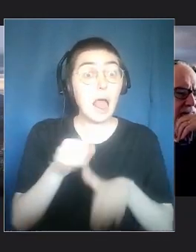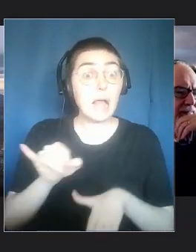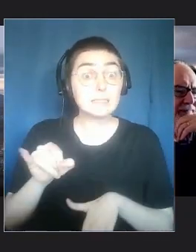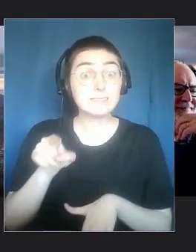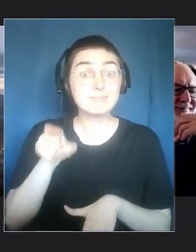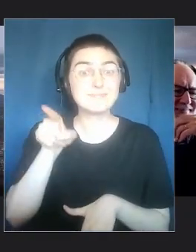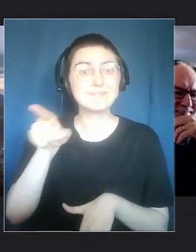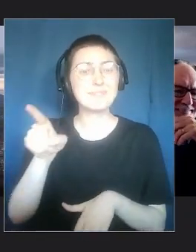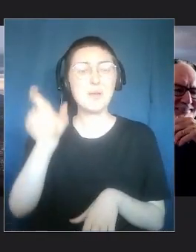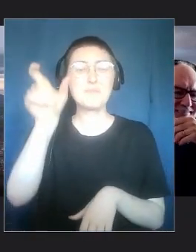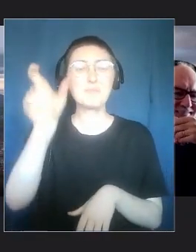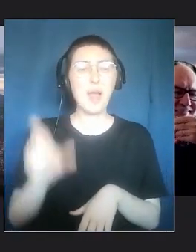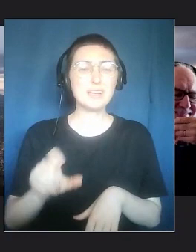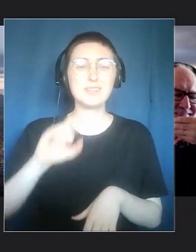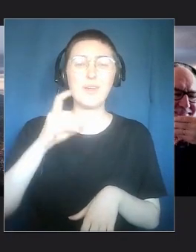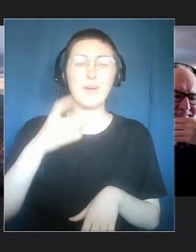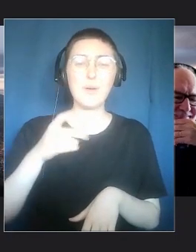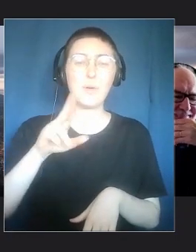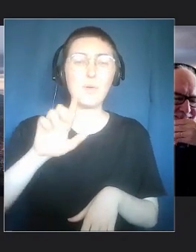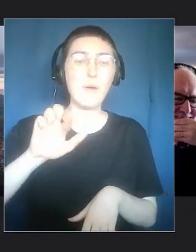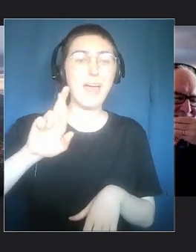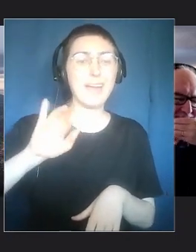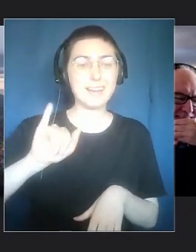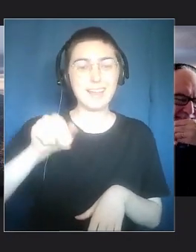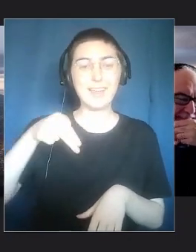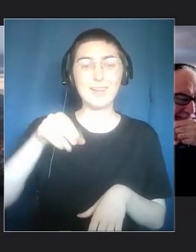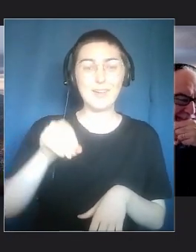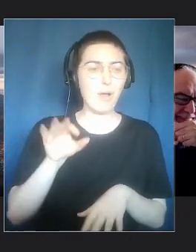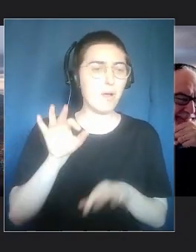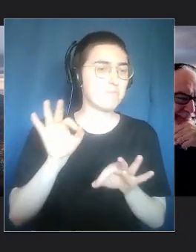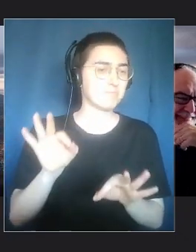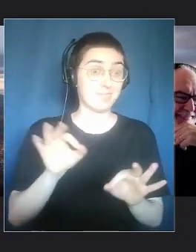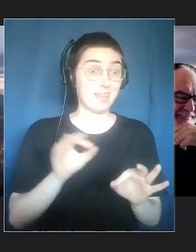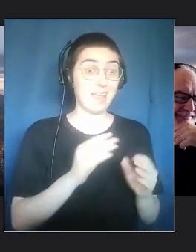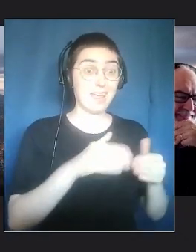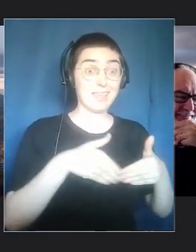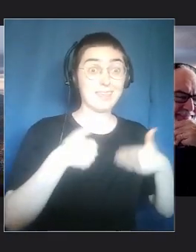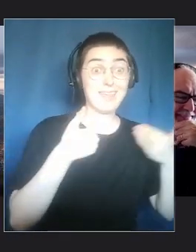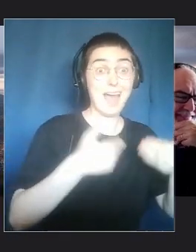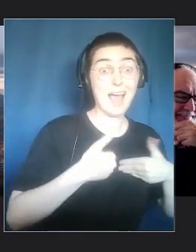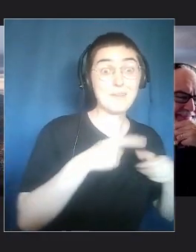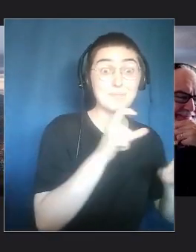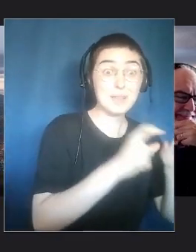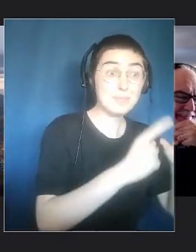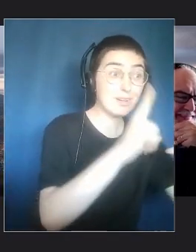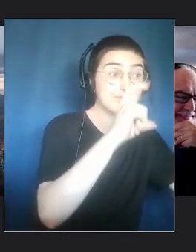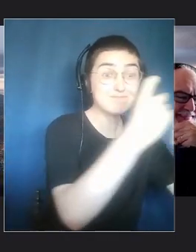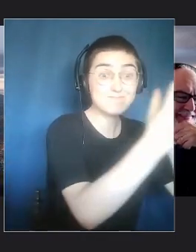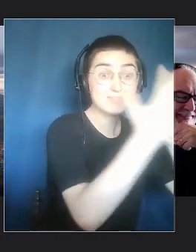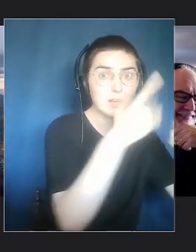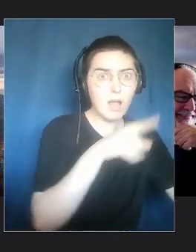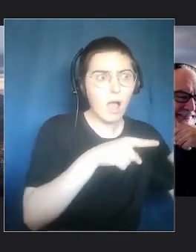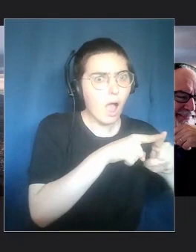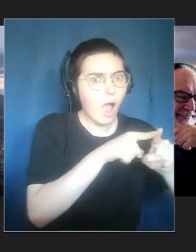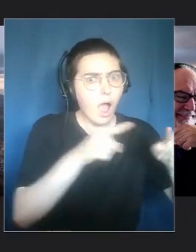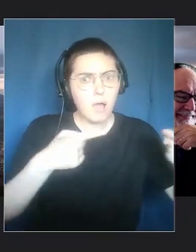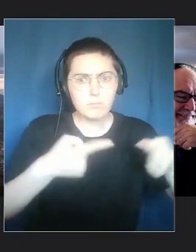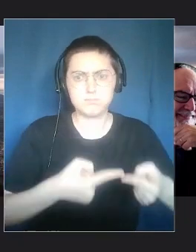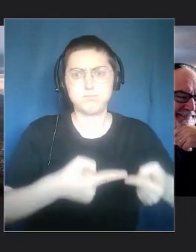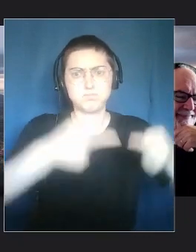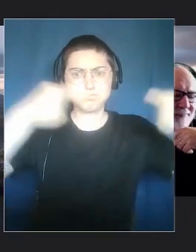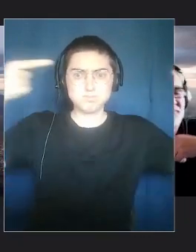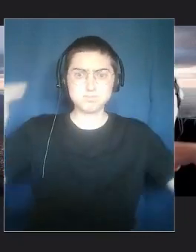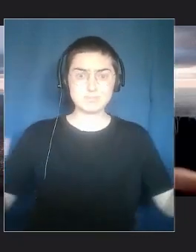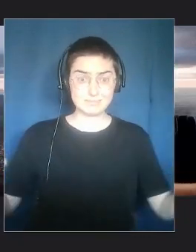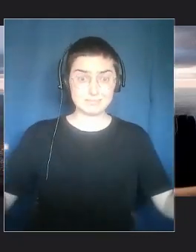And now we are talking about Guerrino, that is the opposite side, compared to those